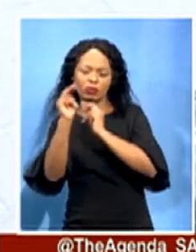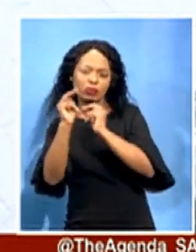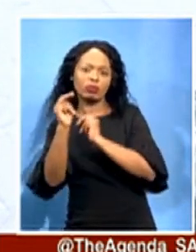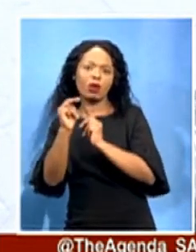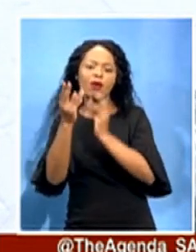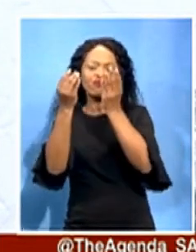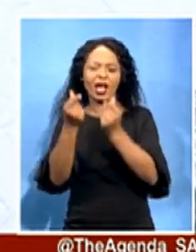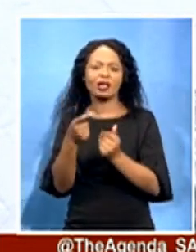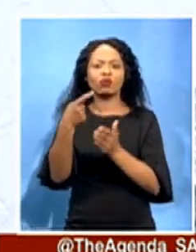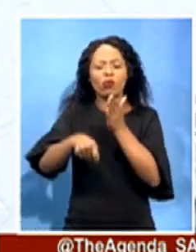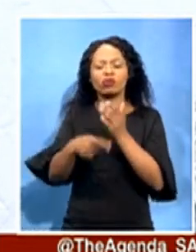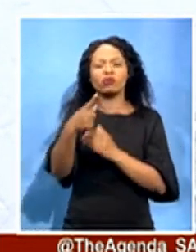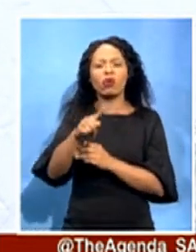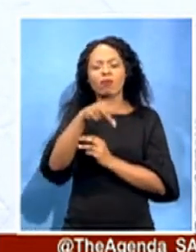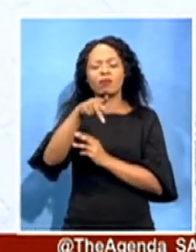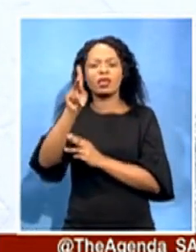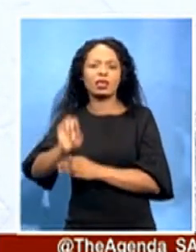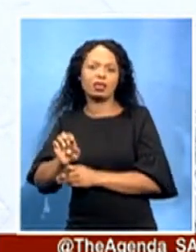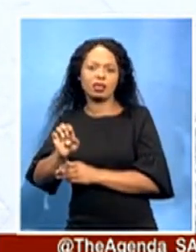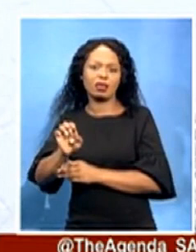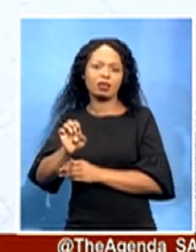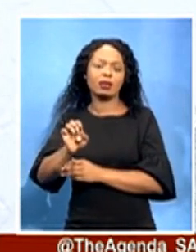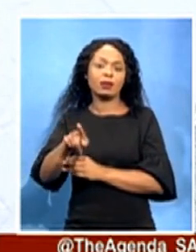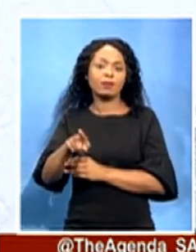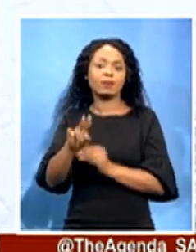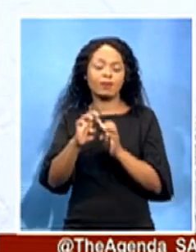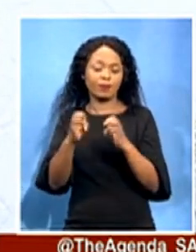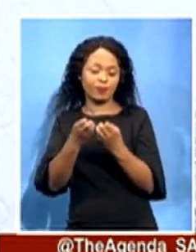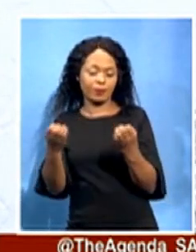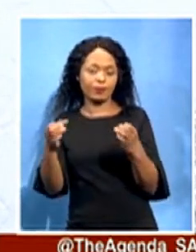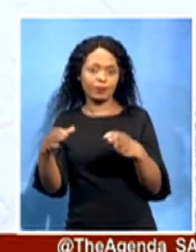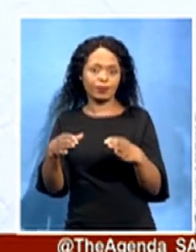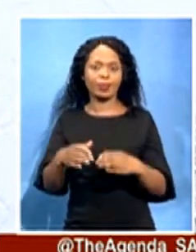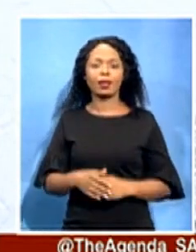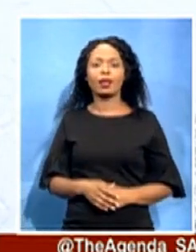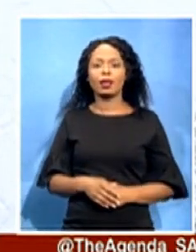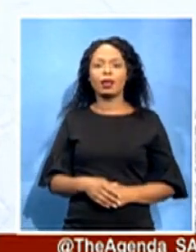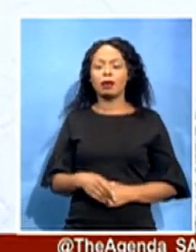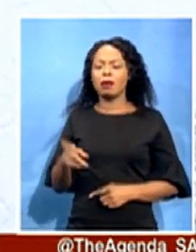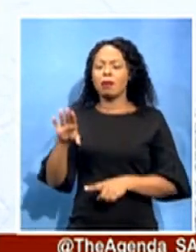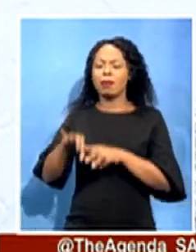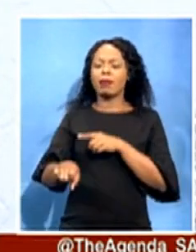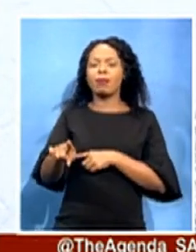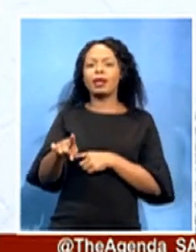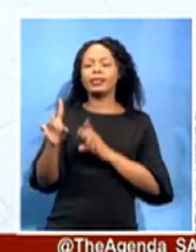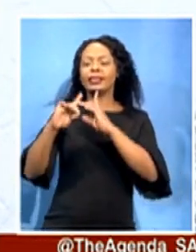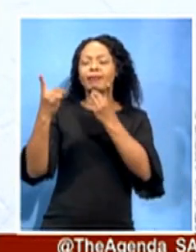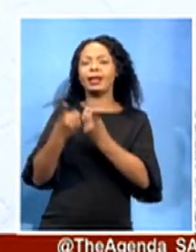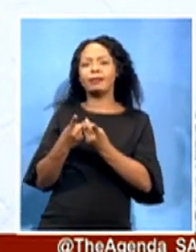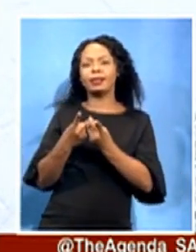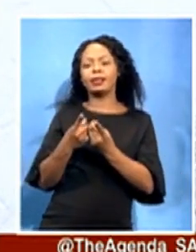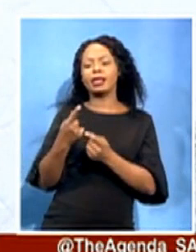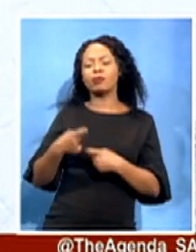The findings indicated that the department spent $487,444